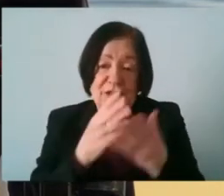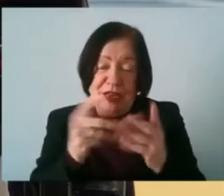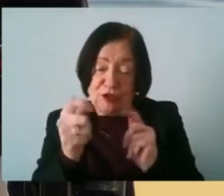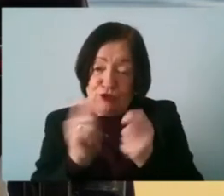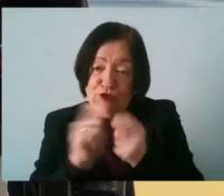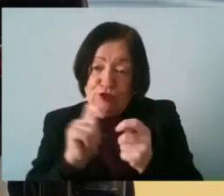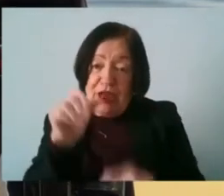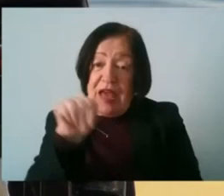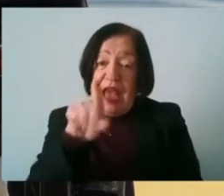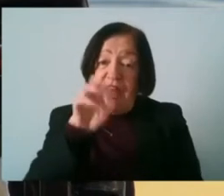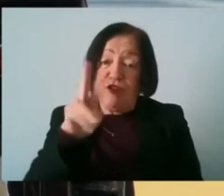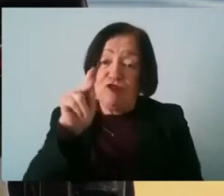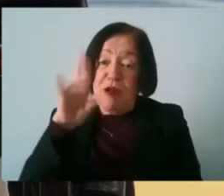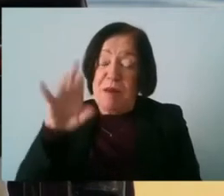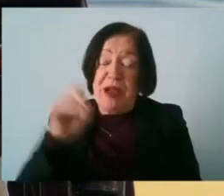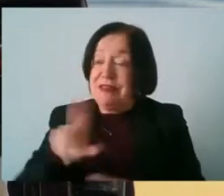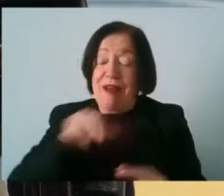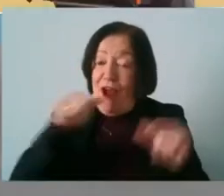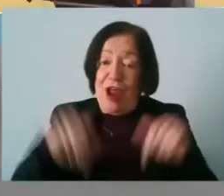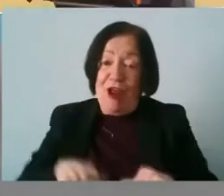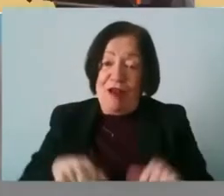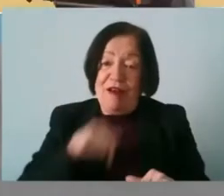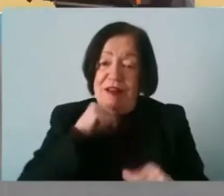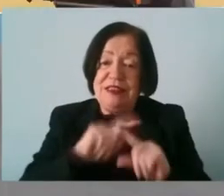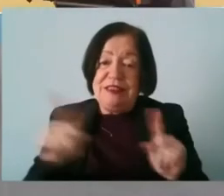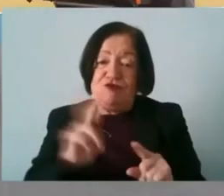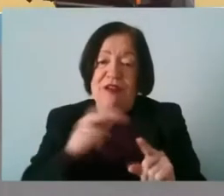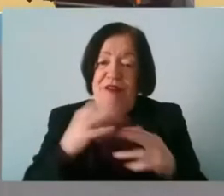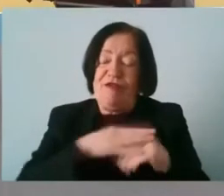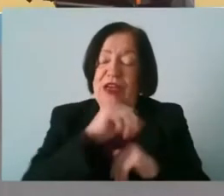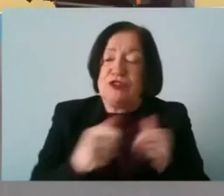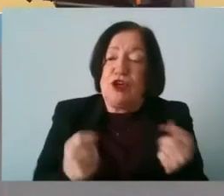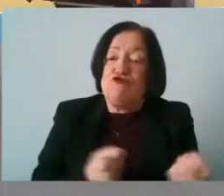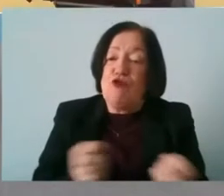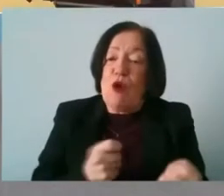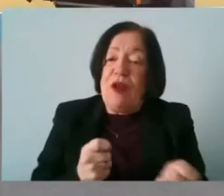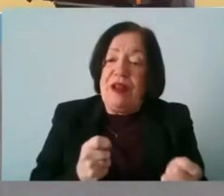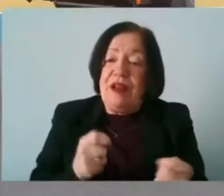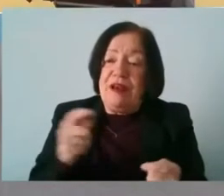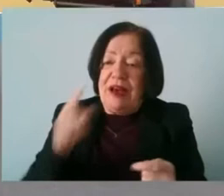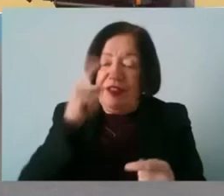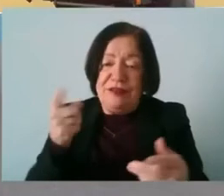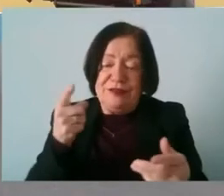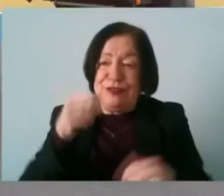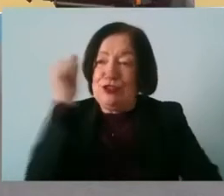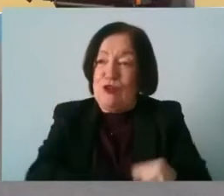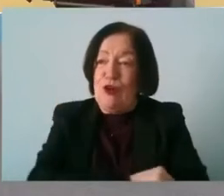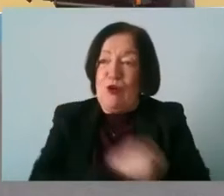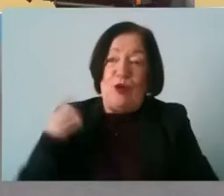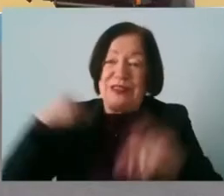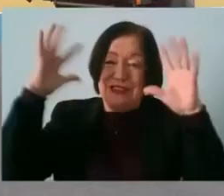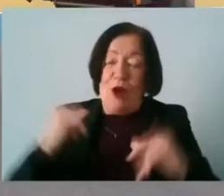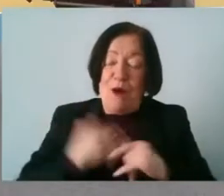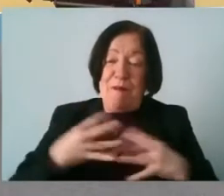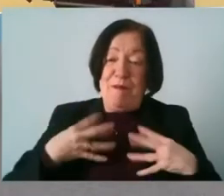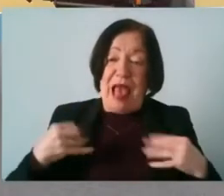Andrew Trimble clearly isn't here um due to reasons out of his control um he's probably stranded with snow probably up in Belfast um but